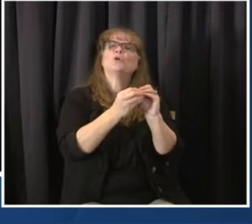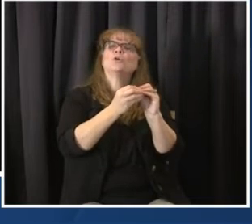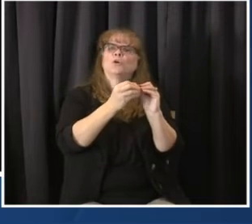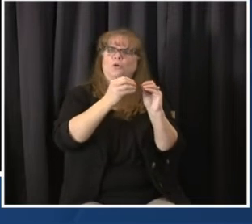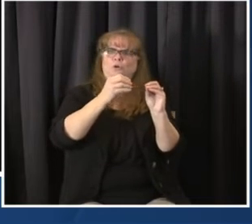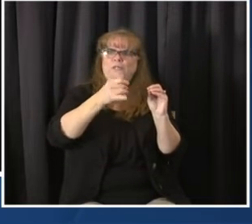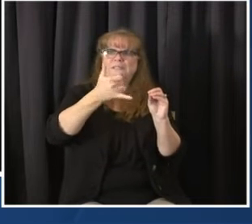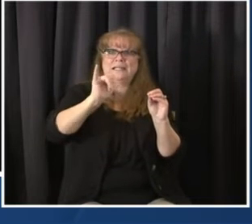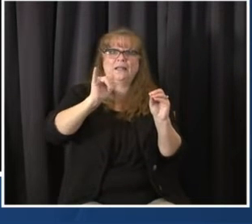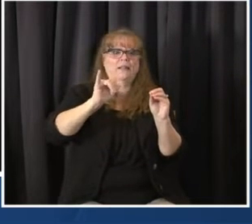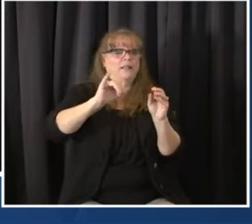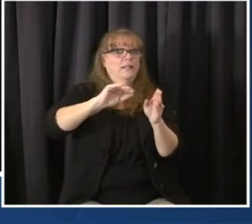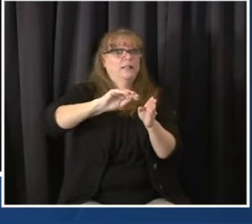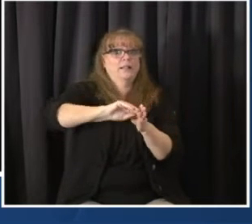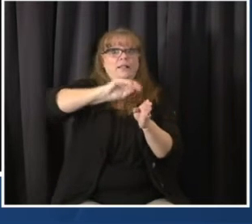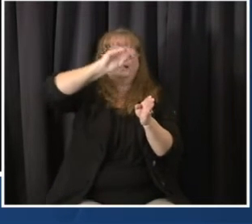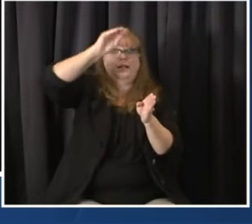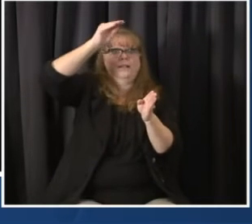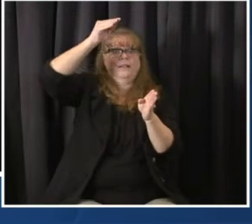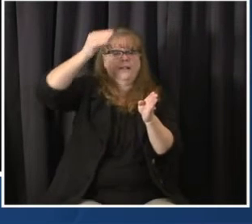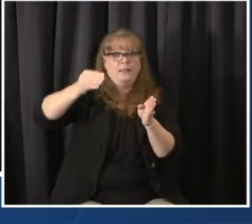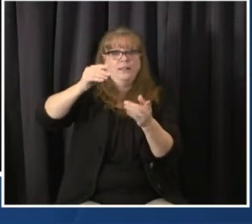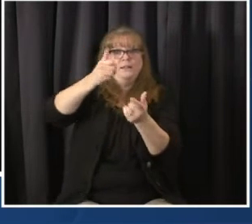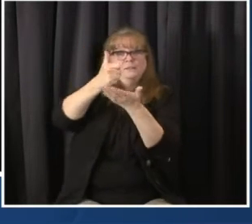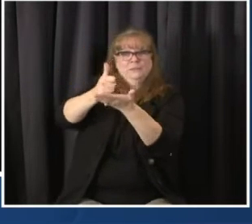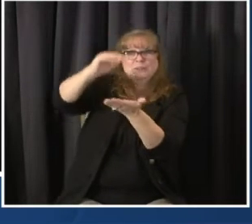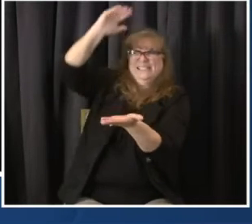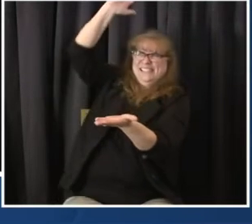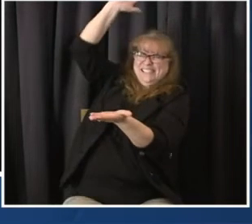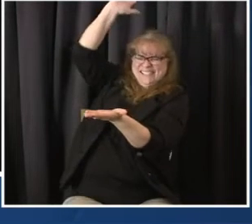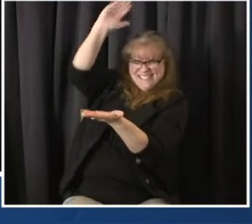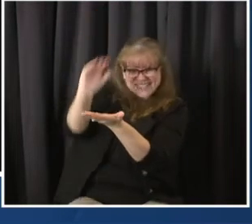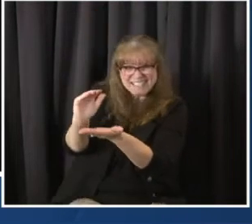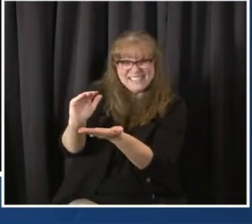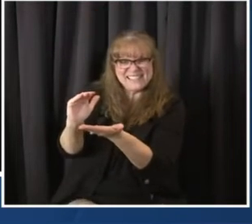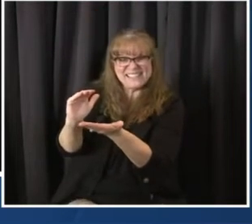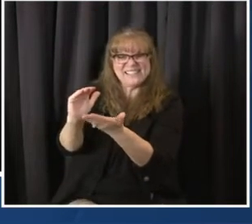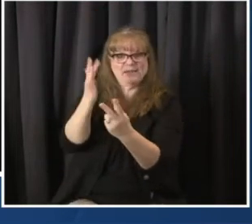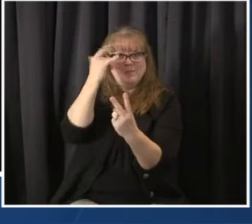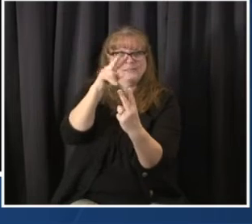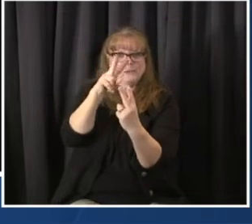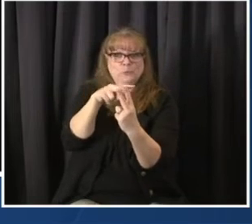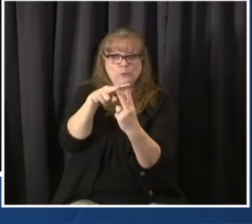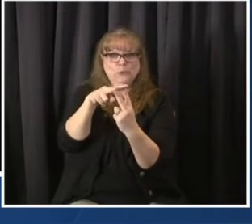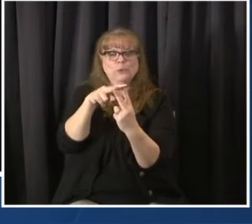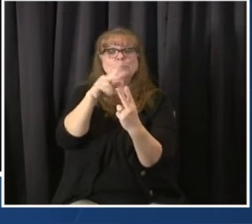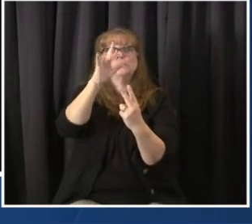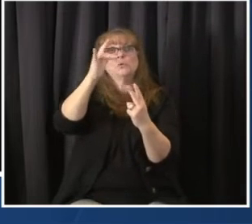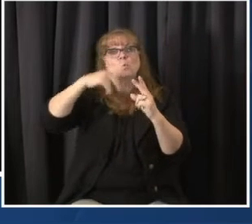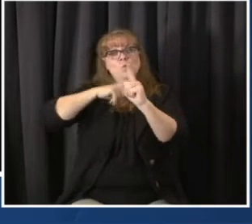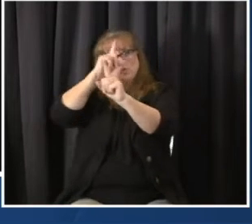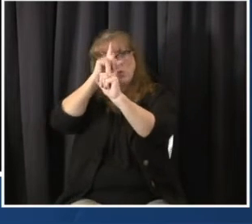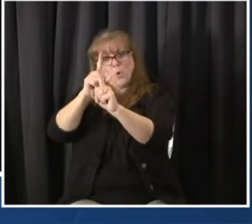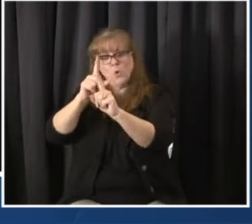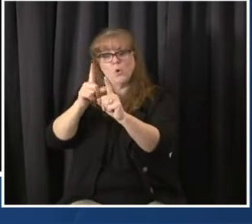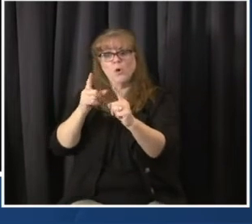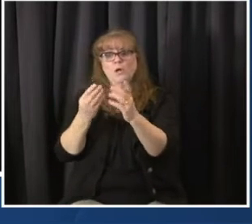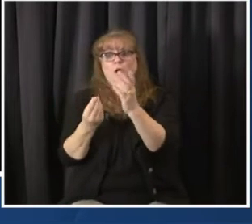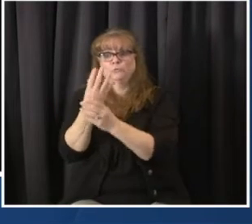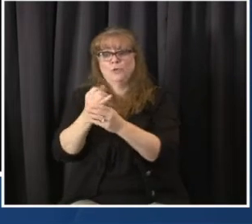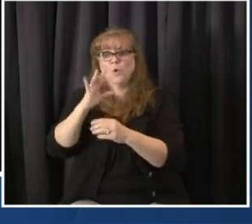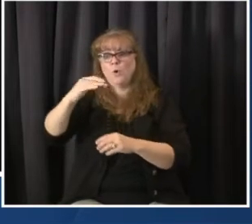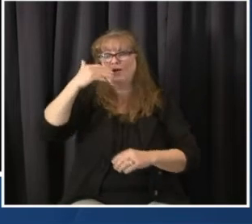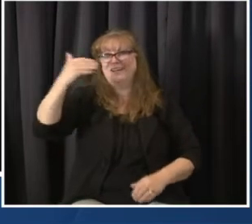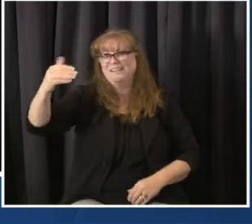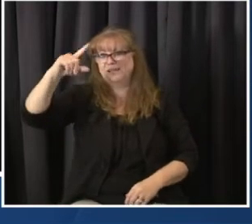least until the early summer, late spring, as far as the number of hospitalizations we can prevent. So, overall, key message here